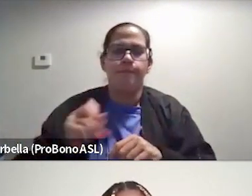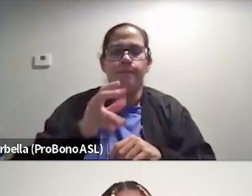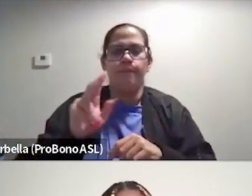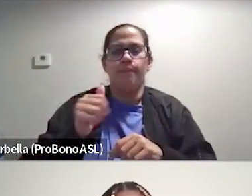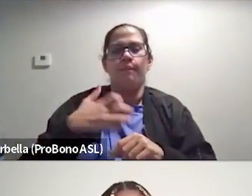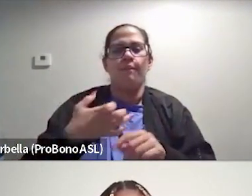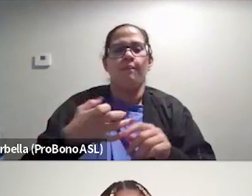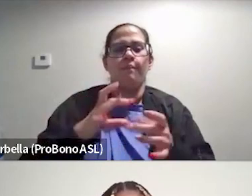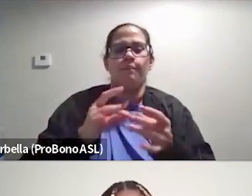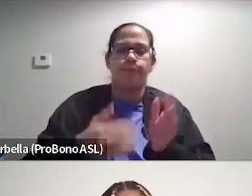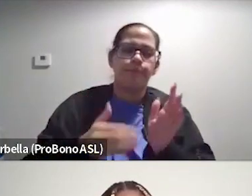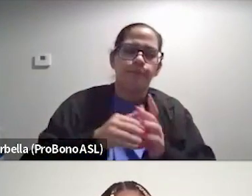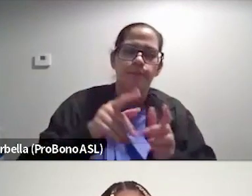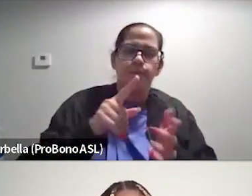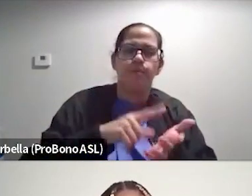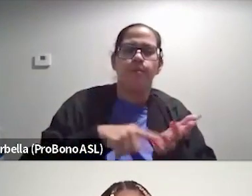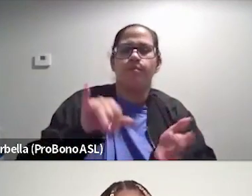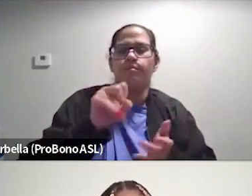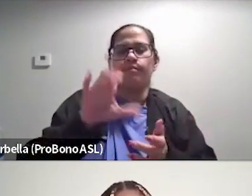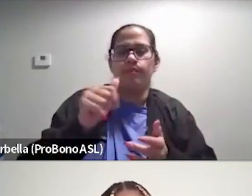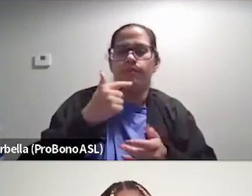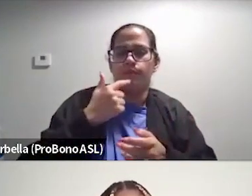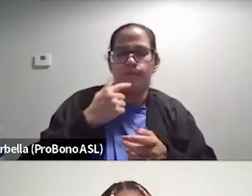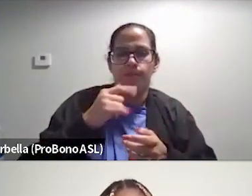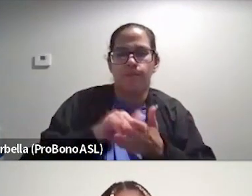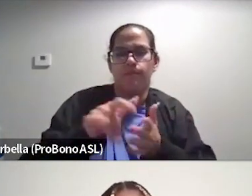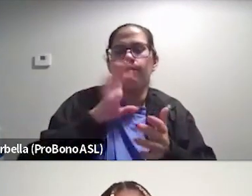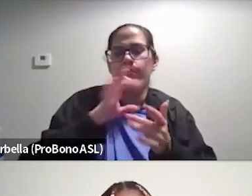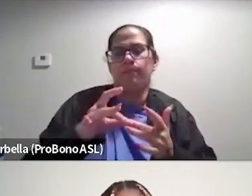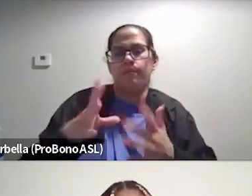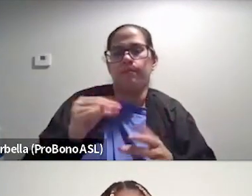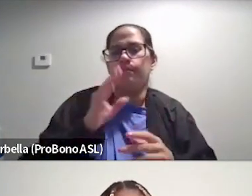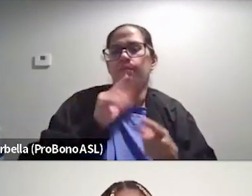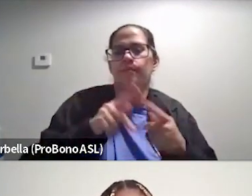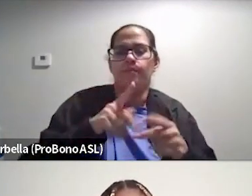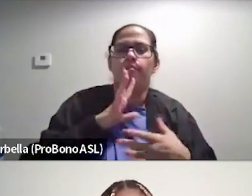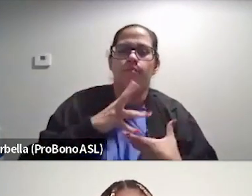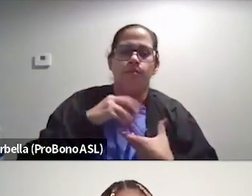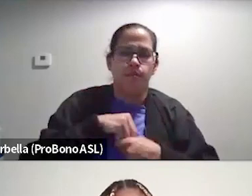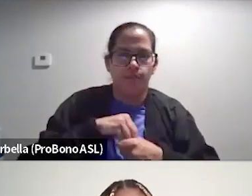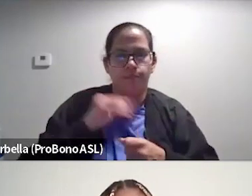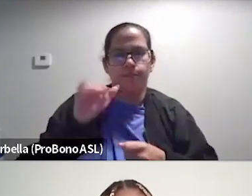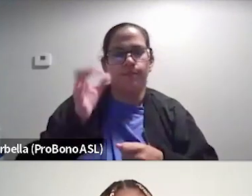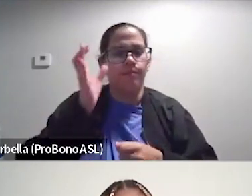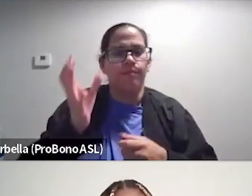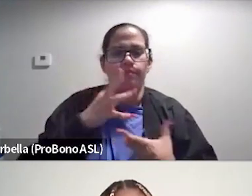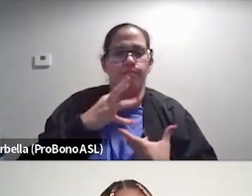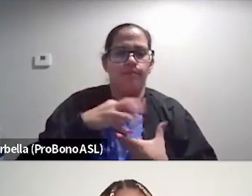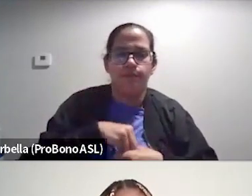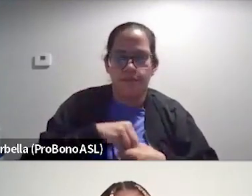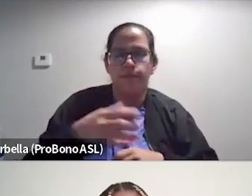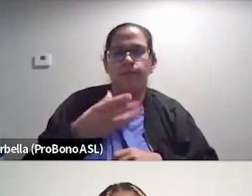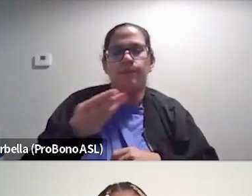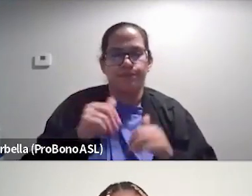you being a leader and talking to people about embodiment. Will you talk to us a little bit about that concept of embodiment and